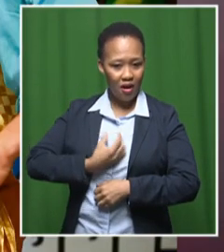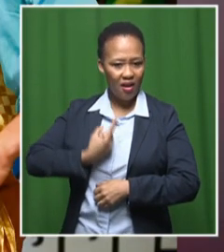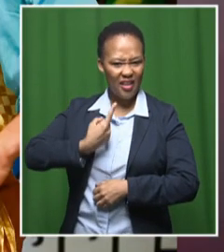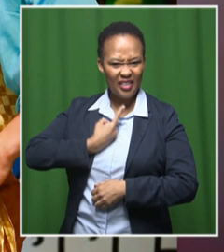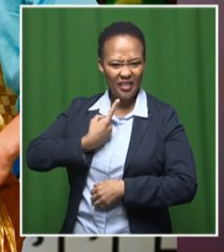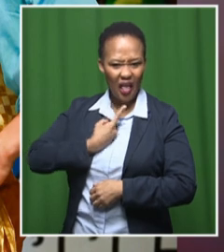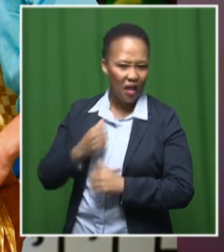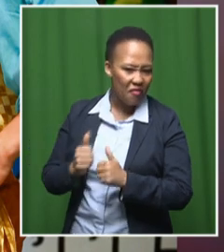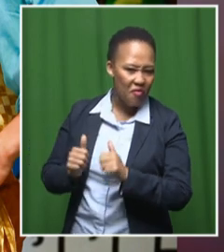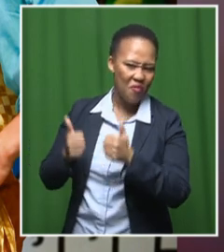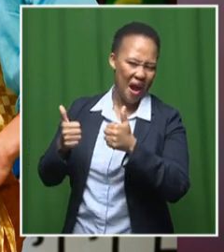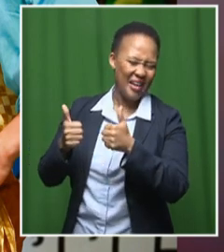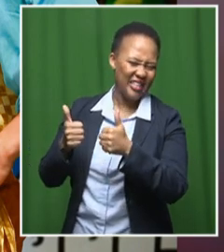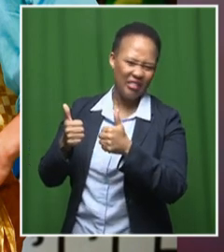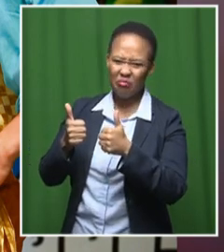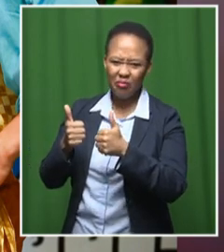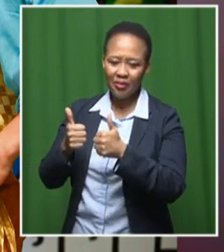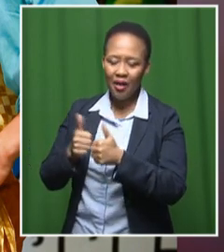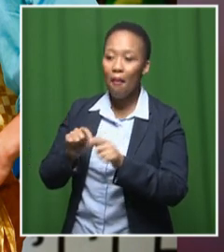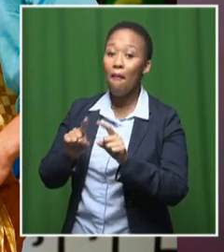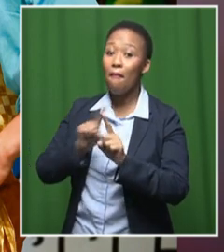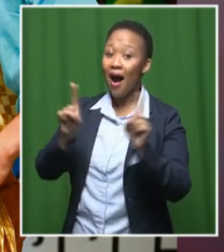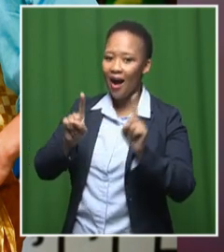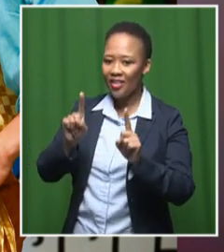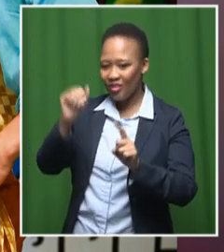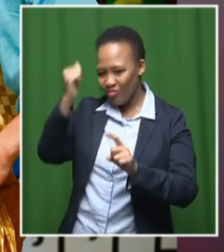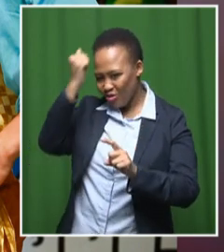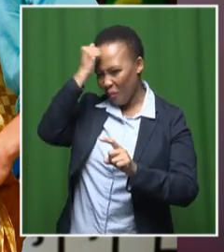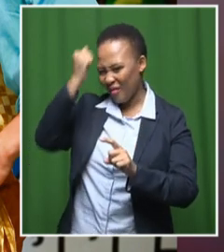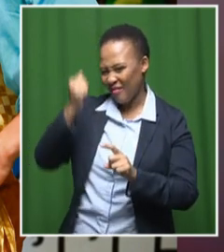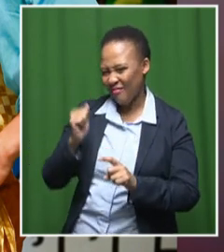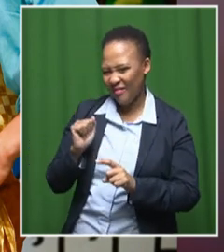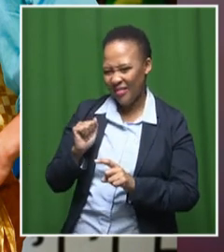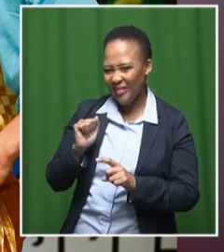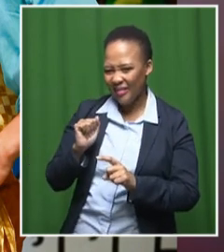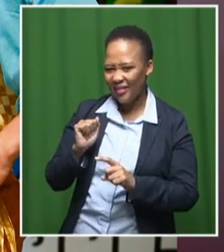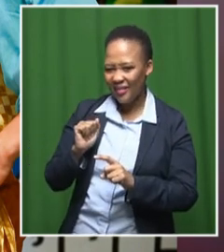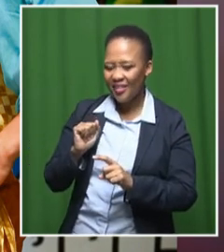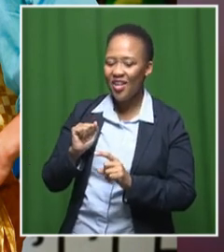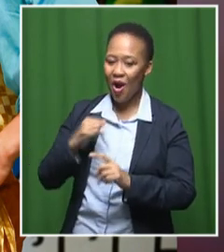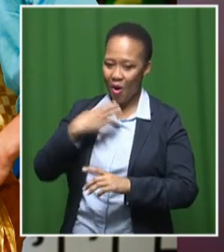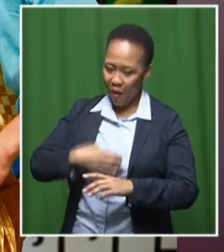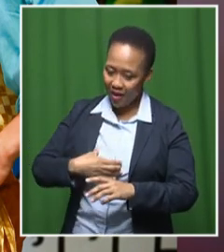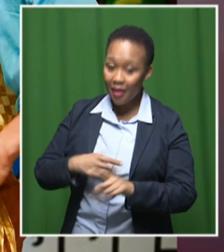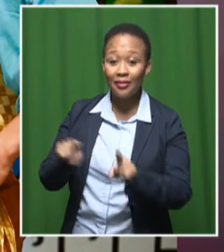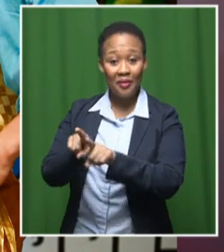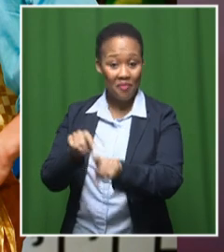In fact, he's very stupid, but just lovable.